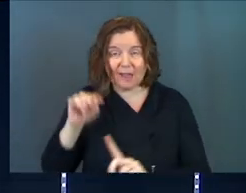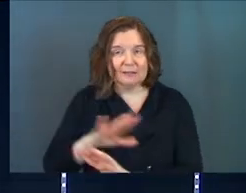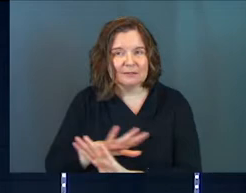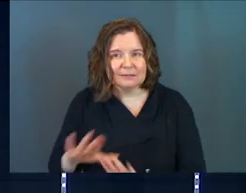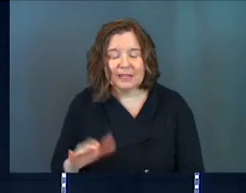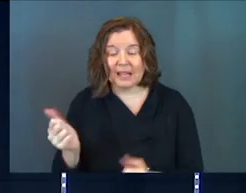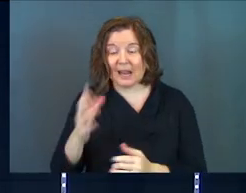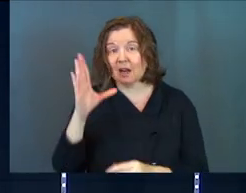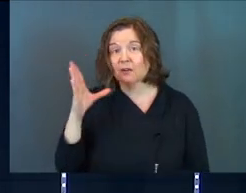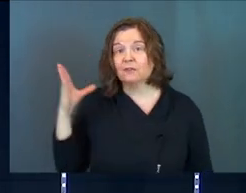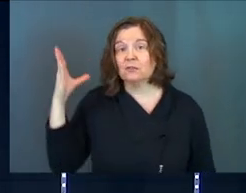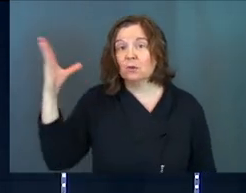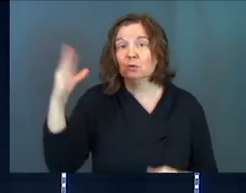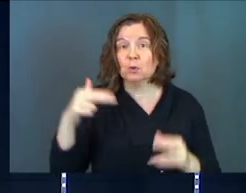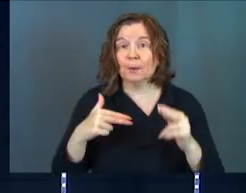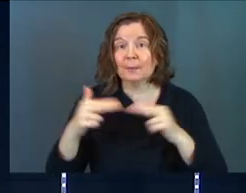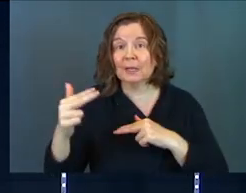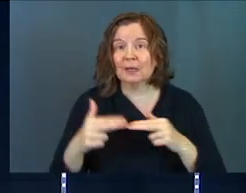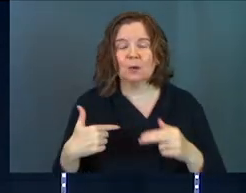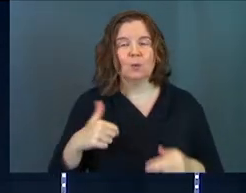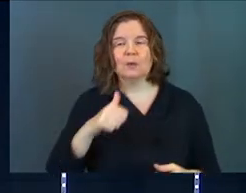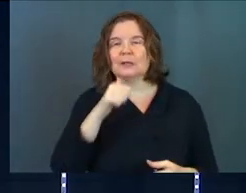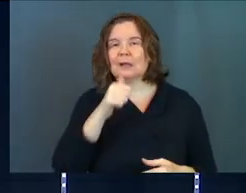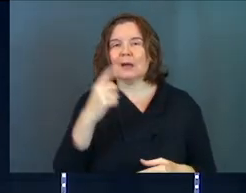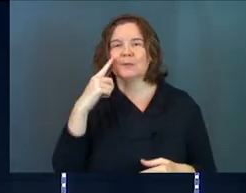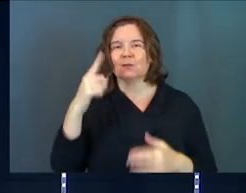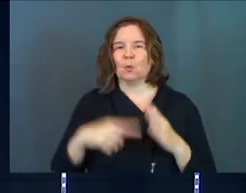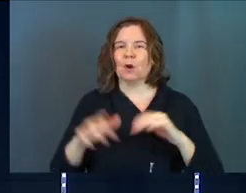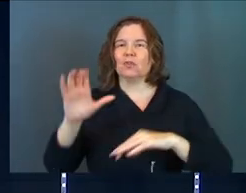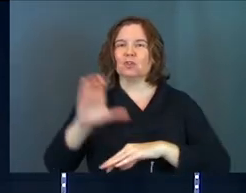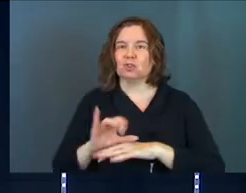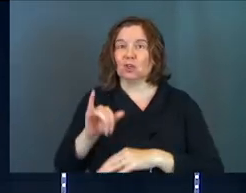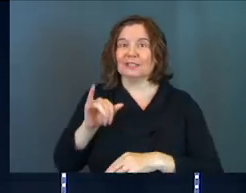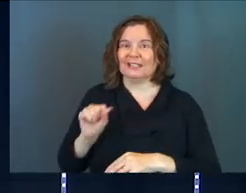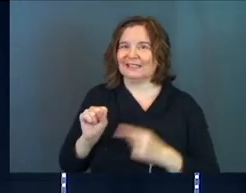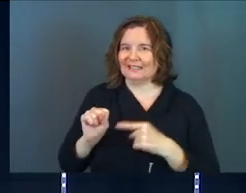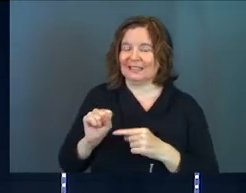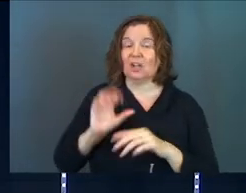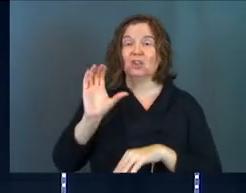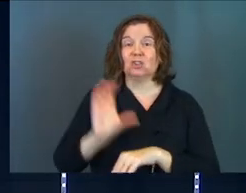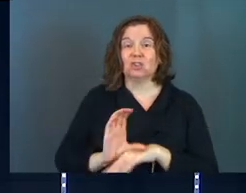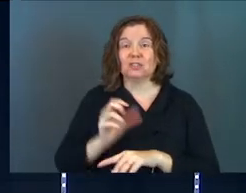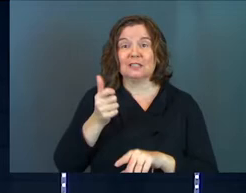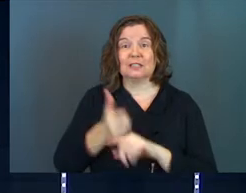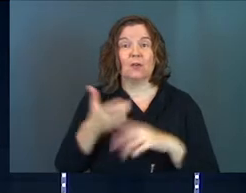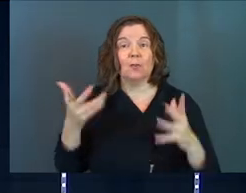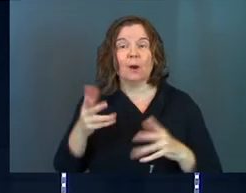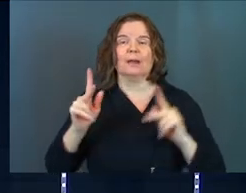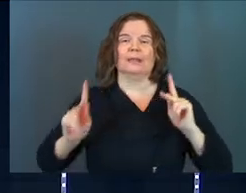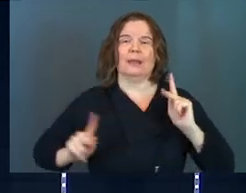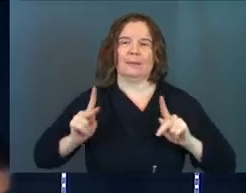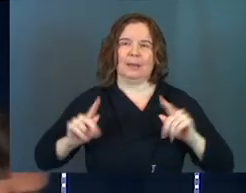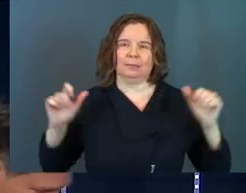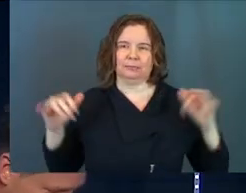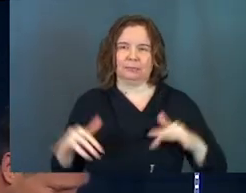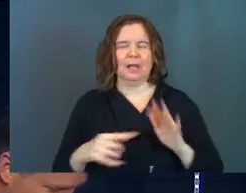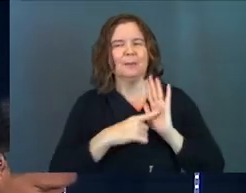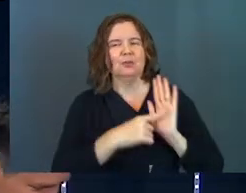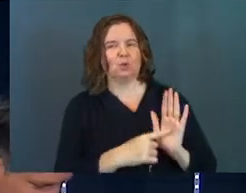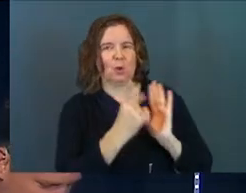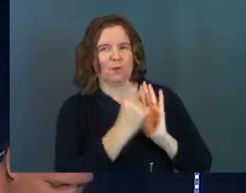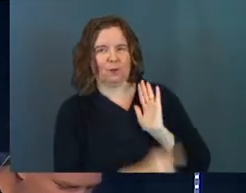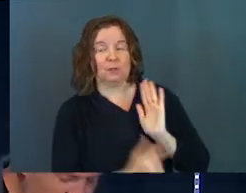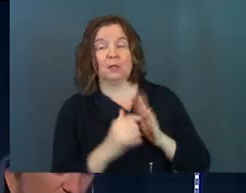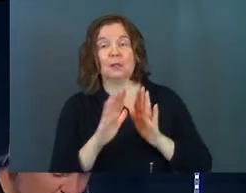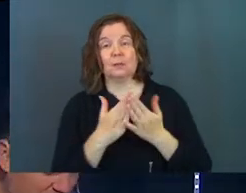And any future buildings will not be what the church is. The church is the people. Amen? Let me show you a verse. And this is